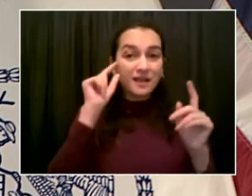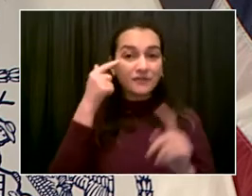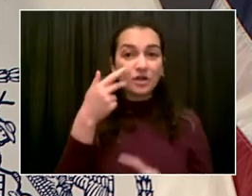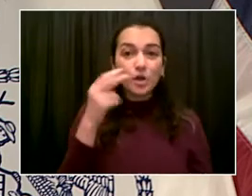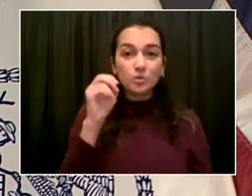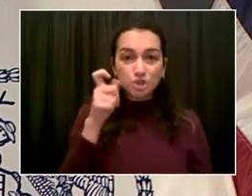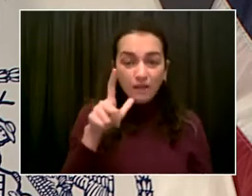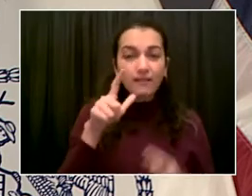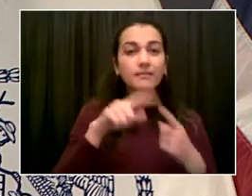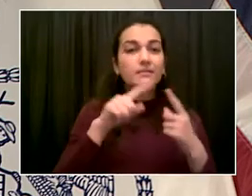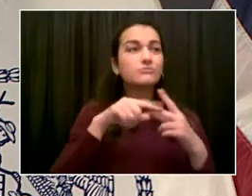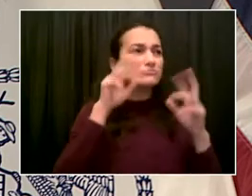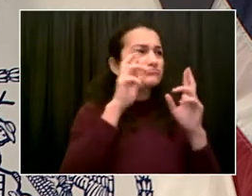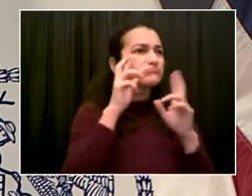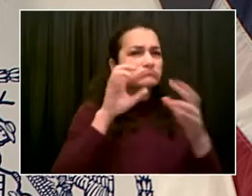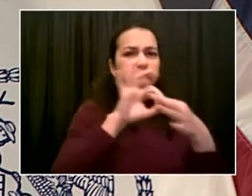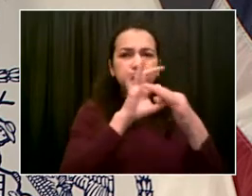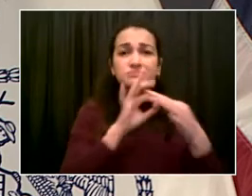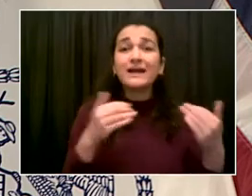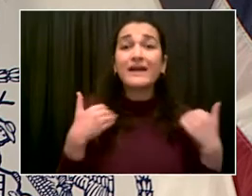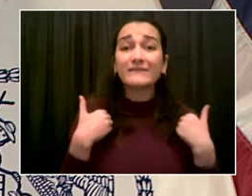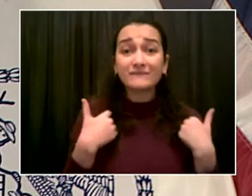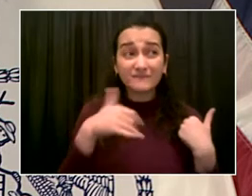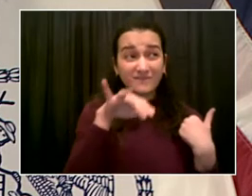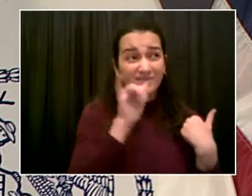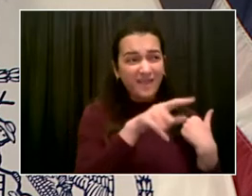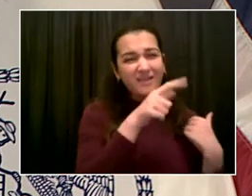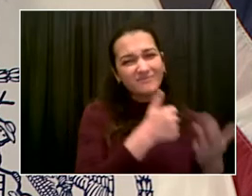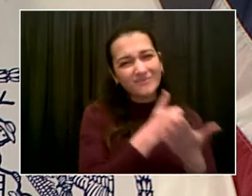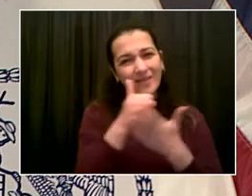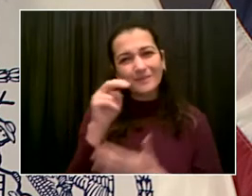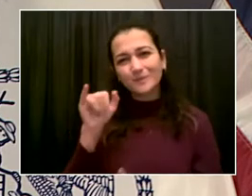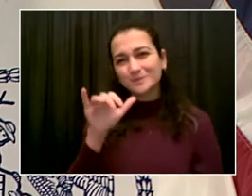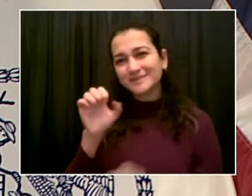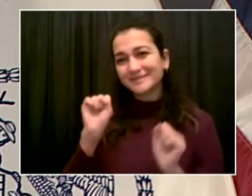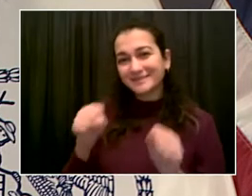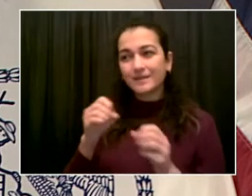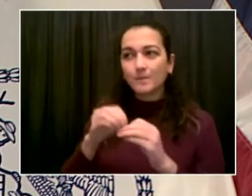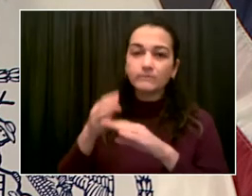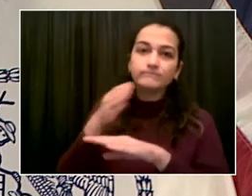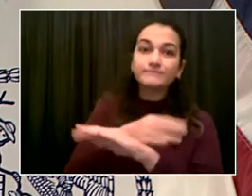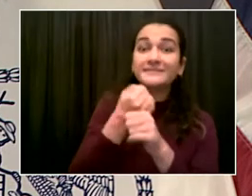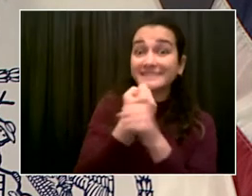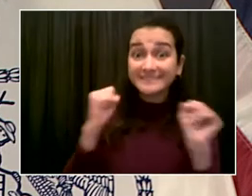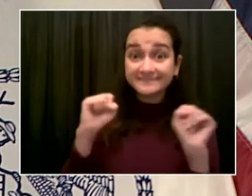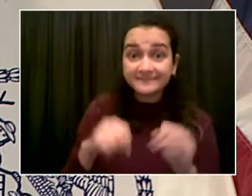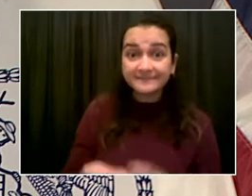We have time for two more questions today. Our next question goes to Erin Durkin from Politico.